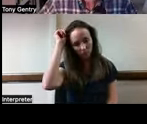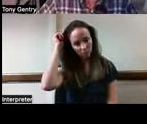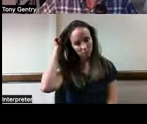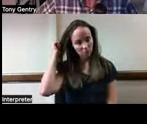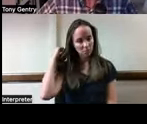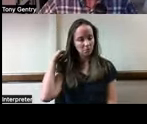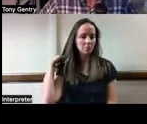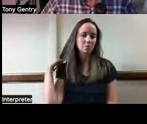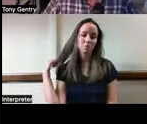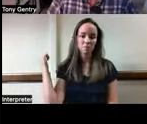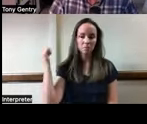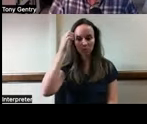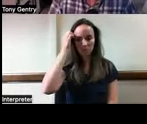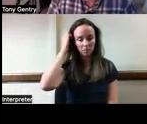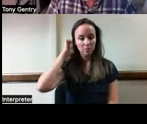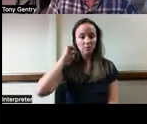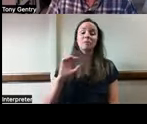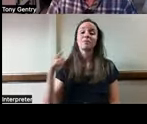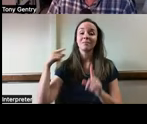That's all because of switches.